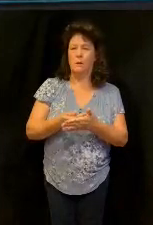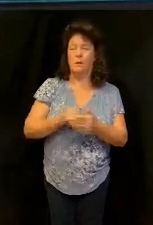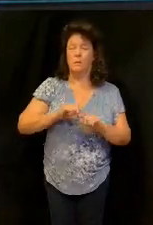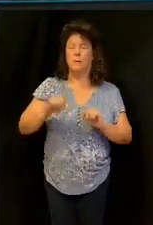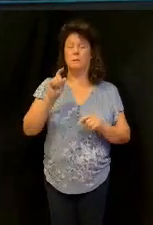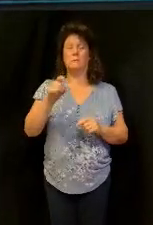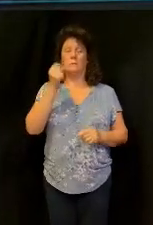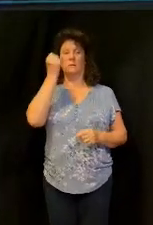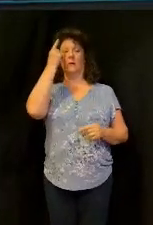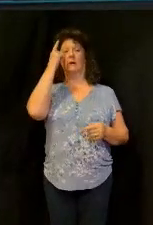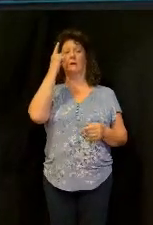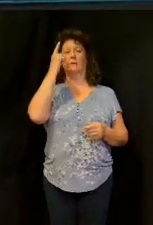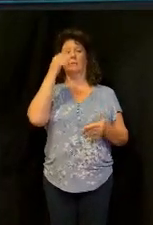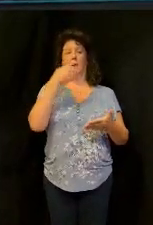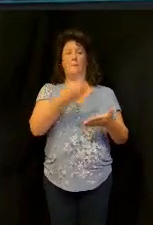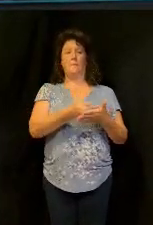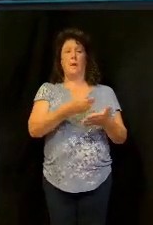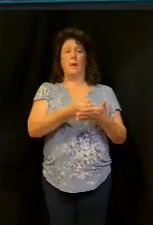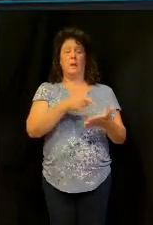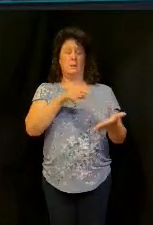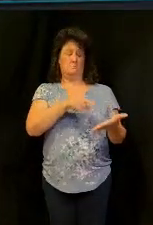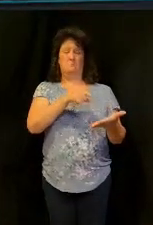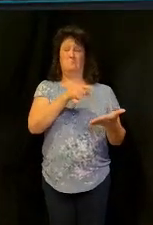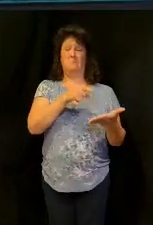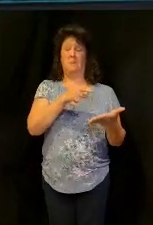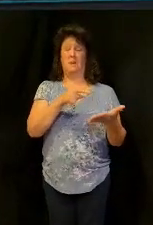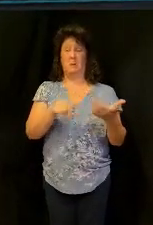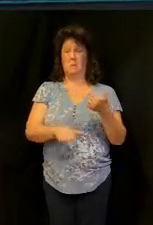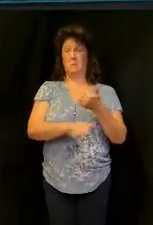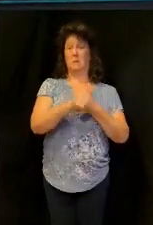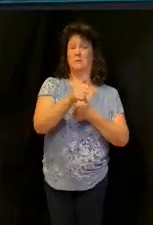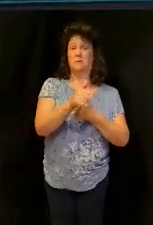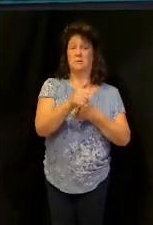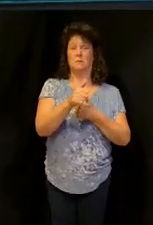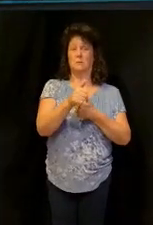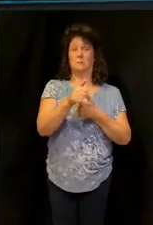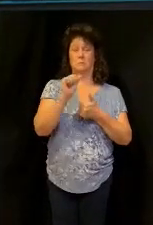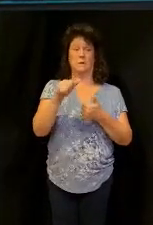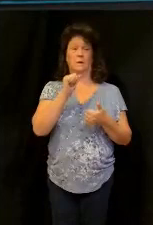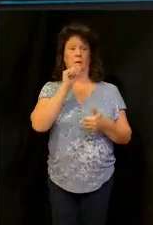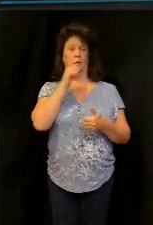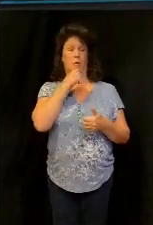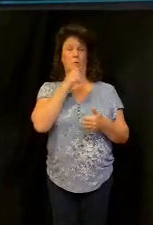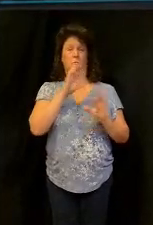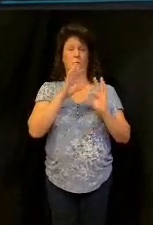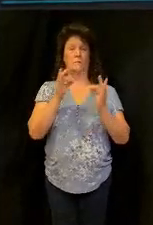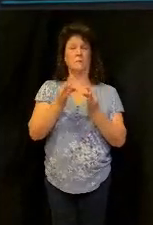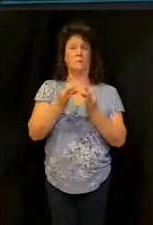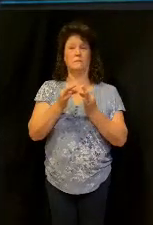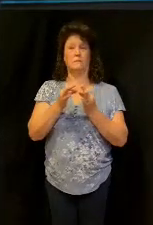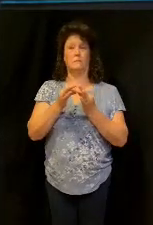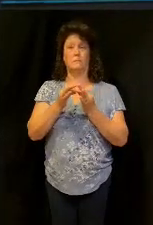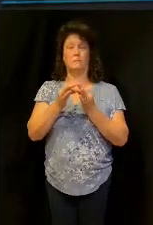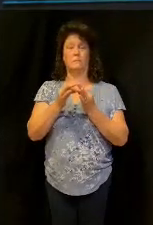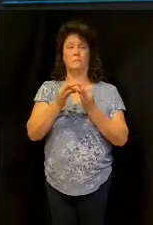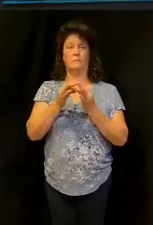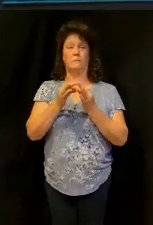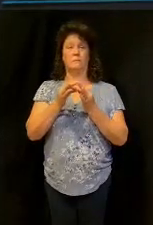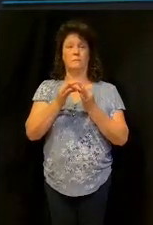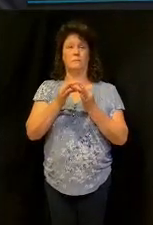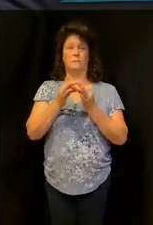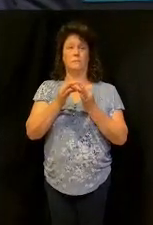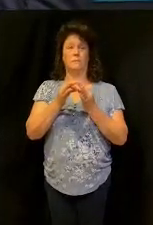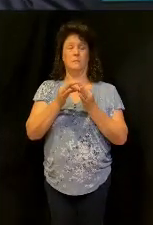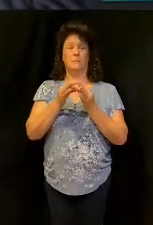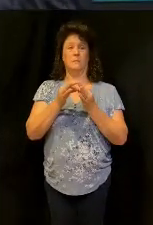right, that this thing could get dangerous and could get wild on me and really harm me, and that's really the whole thing about us and money,